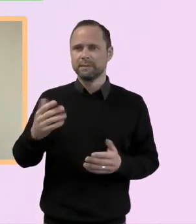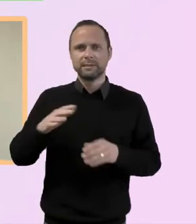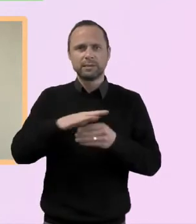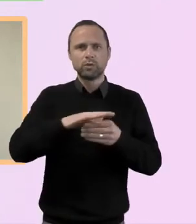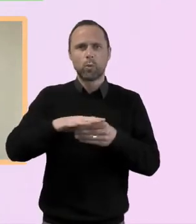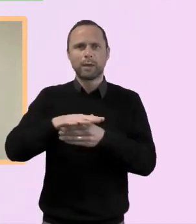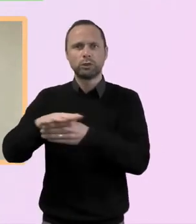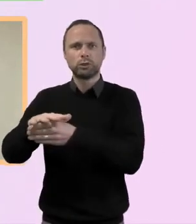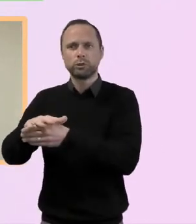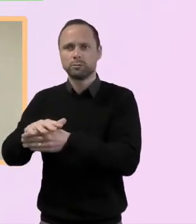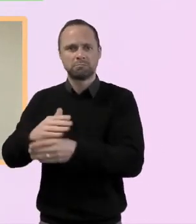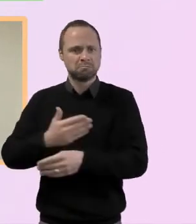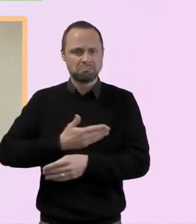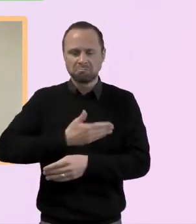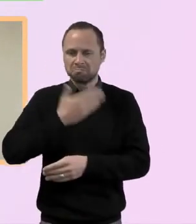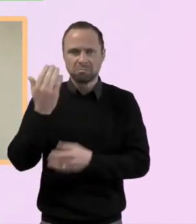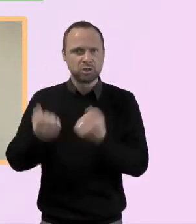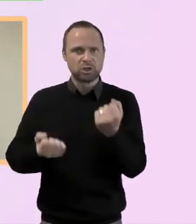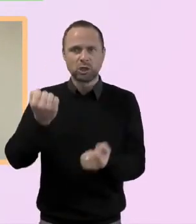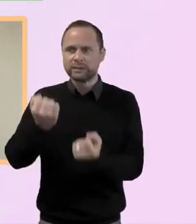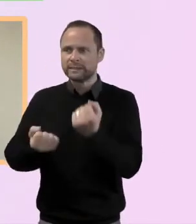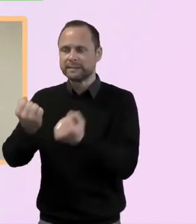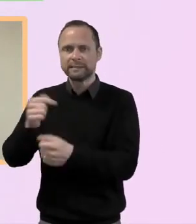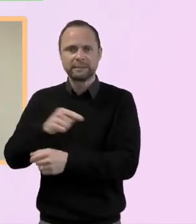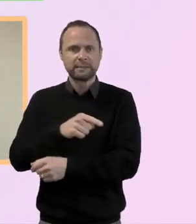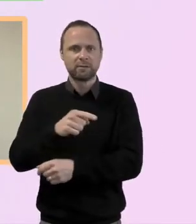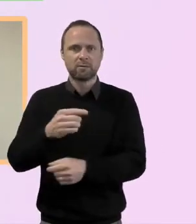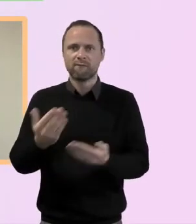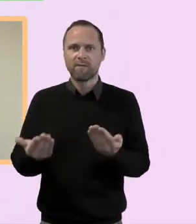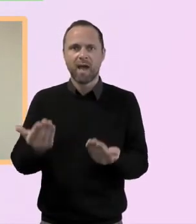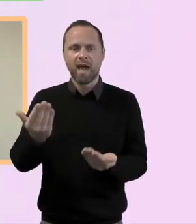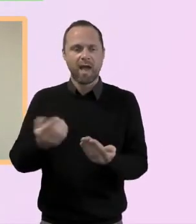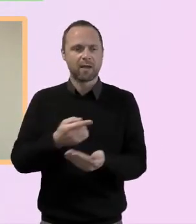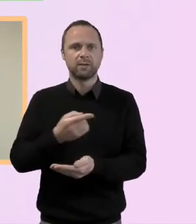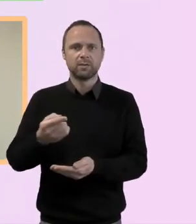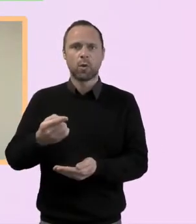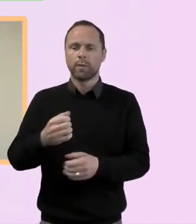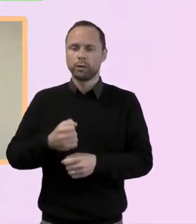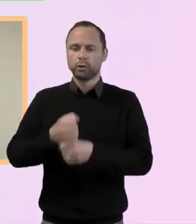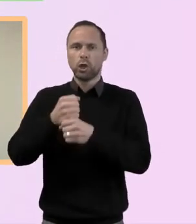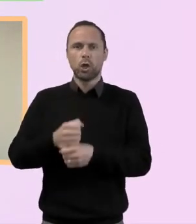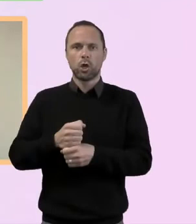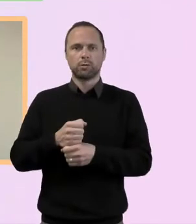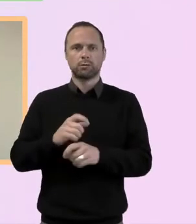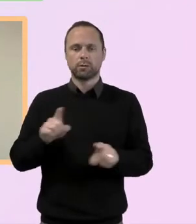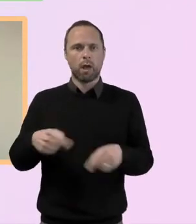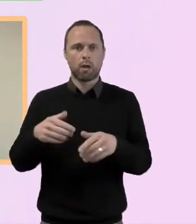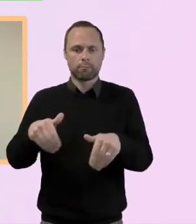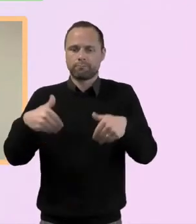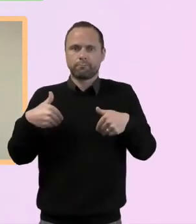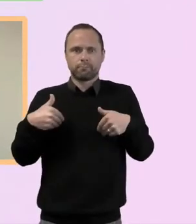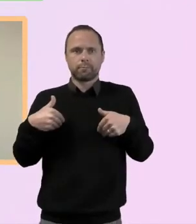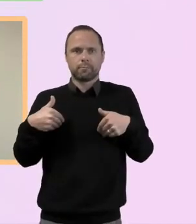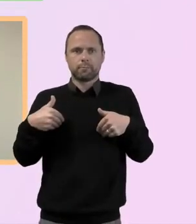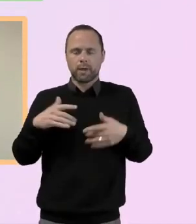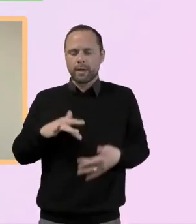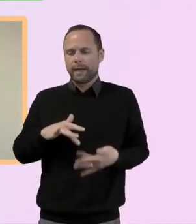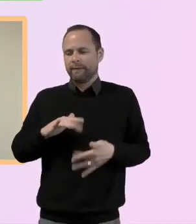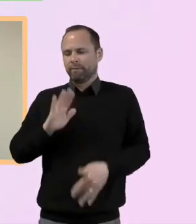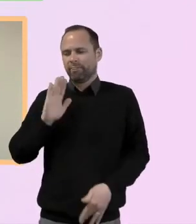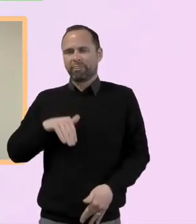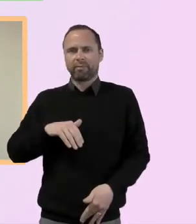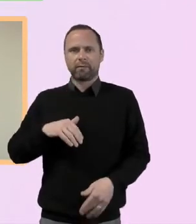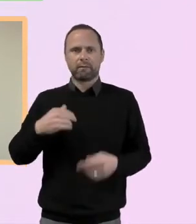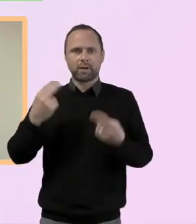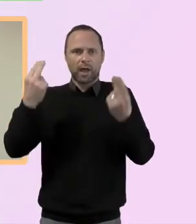Uh, and the church cannot remain complacent or plead naivety any longer. Um, we've learned better, I